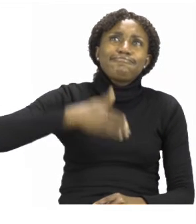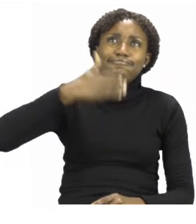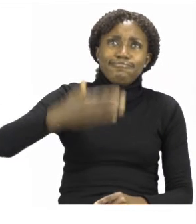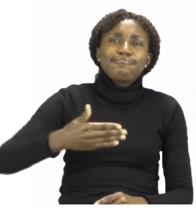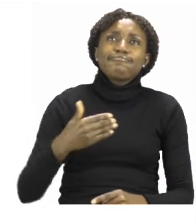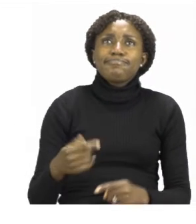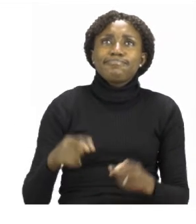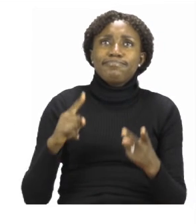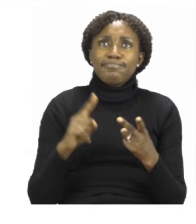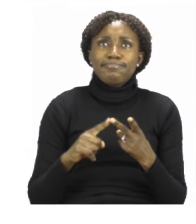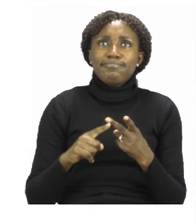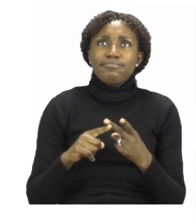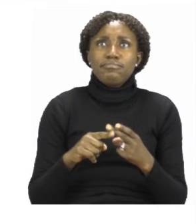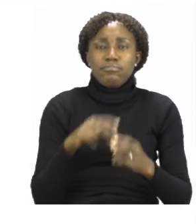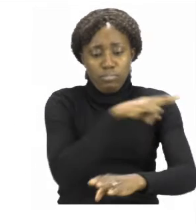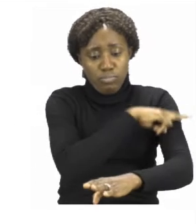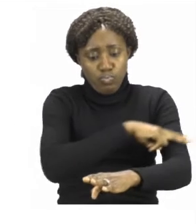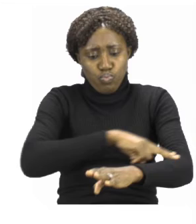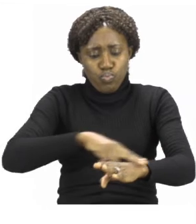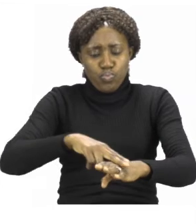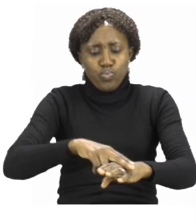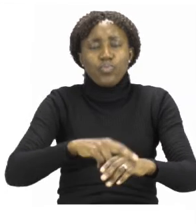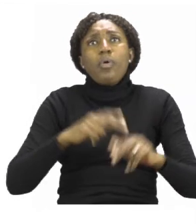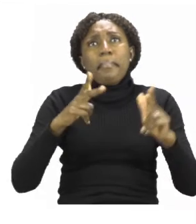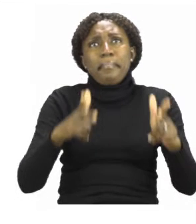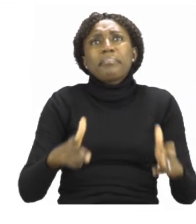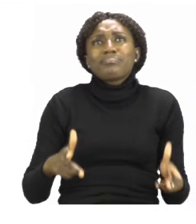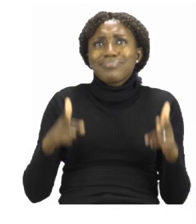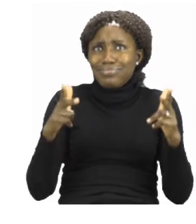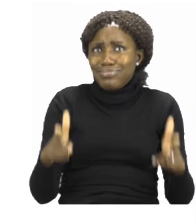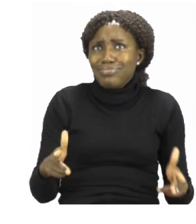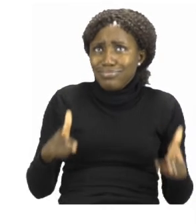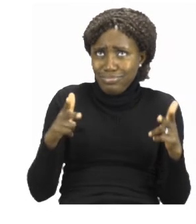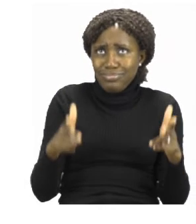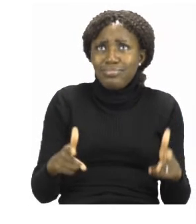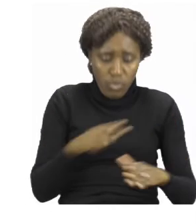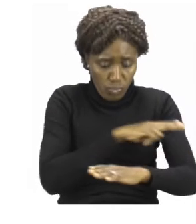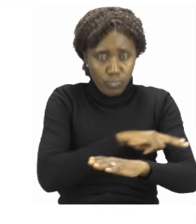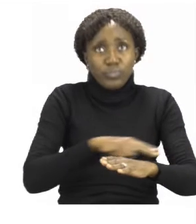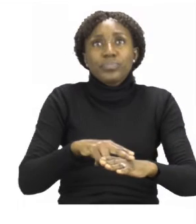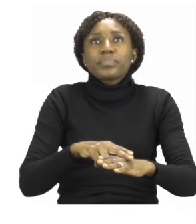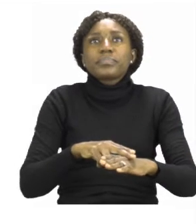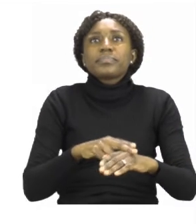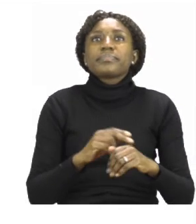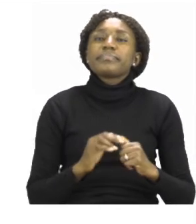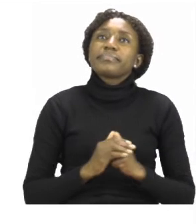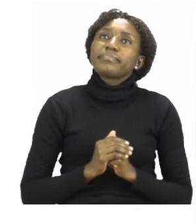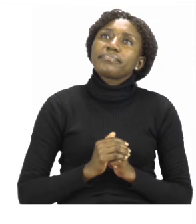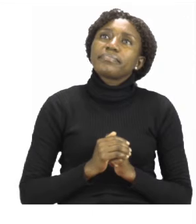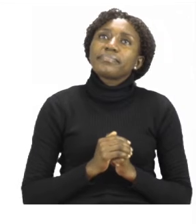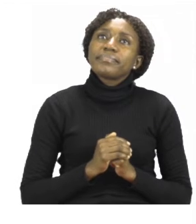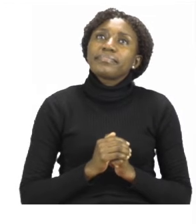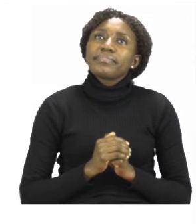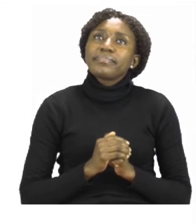The second picture. What do you see in the second picture? It is a picture of a